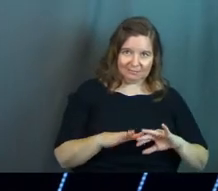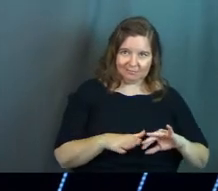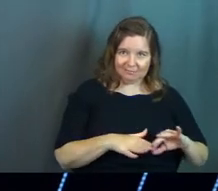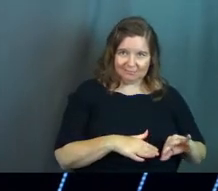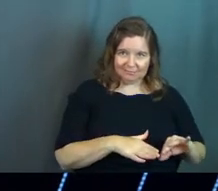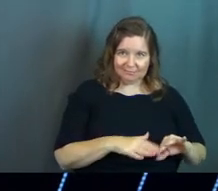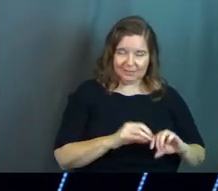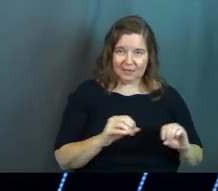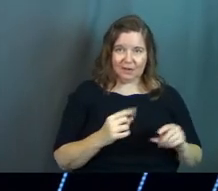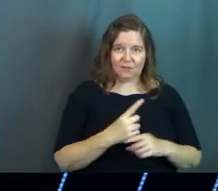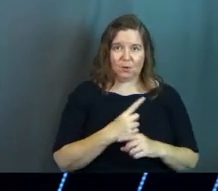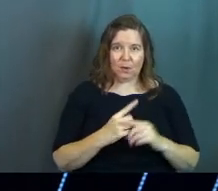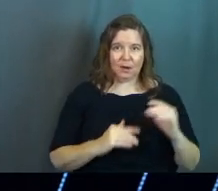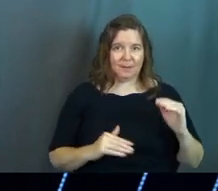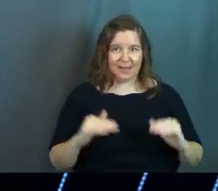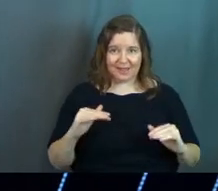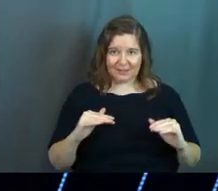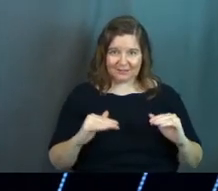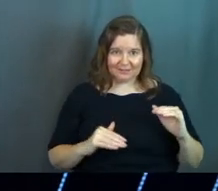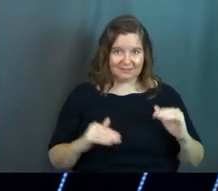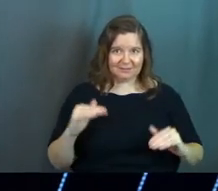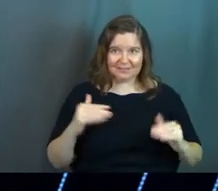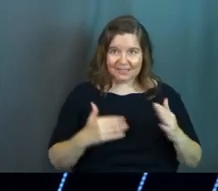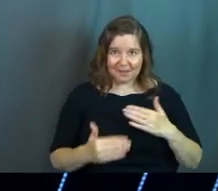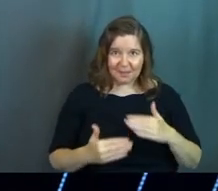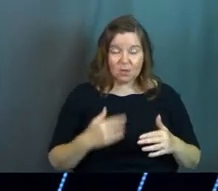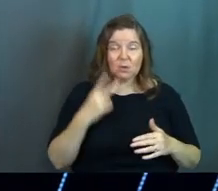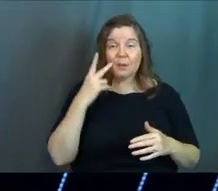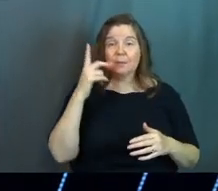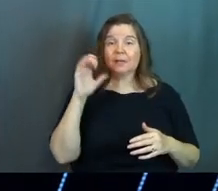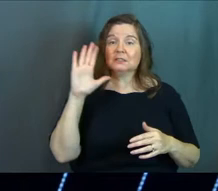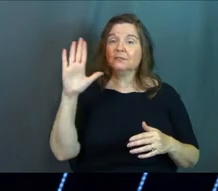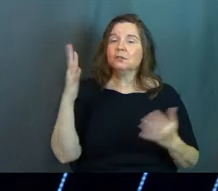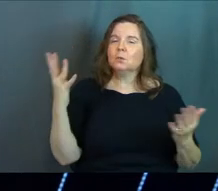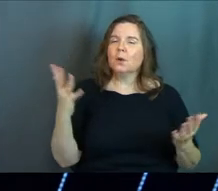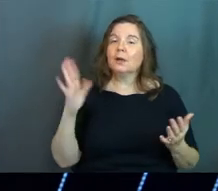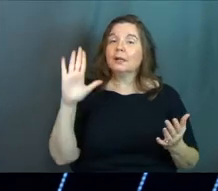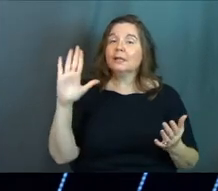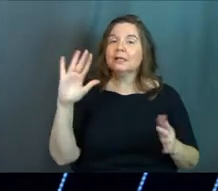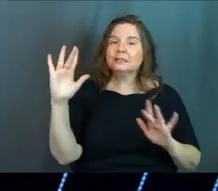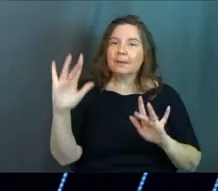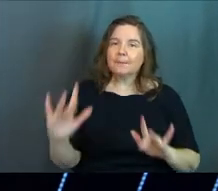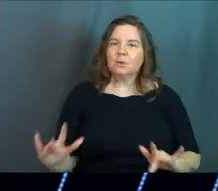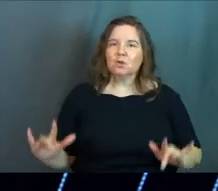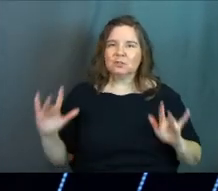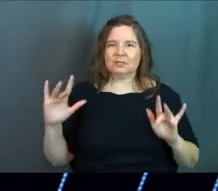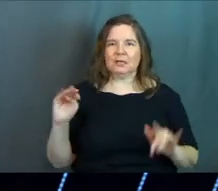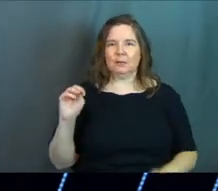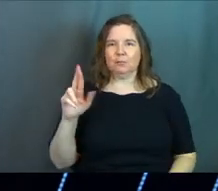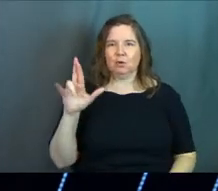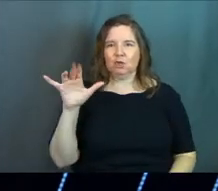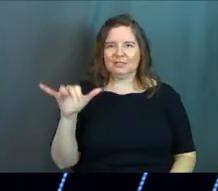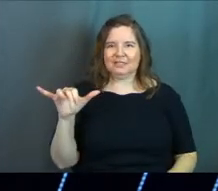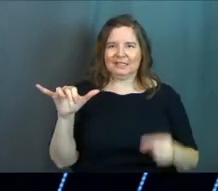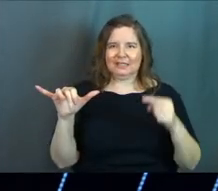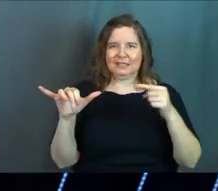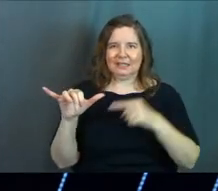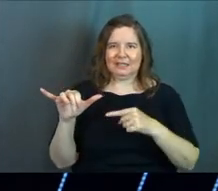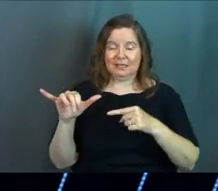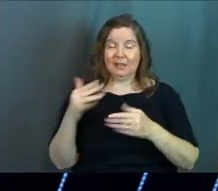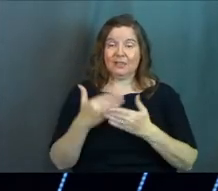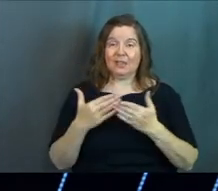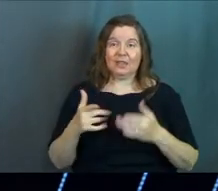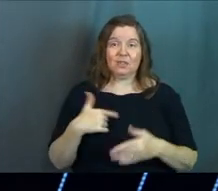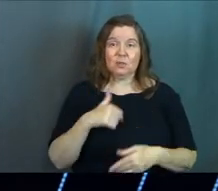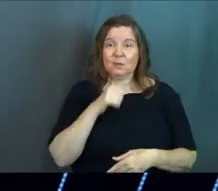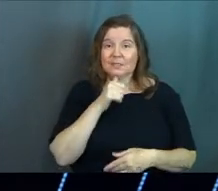none of our righteousness can counterbalance. You see it again. But because of his what? His mercy. His mercy. The